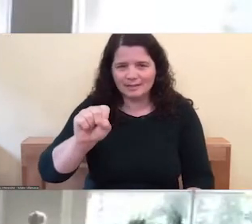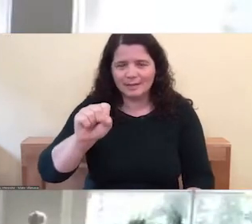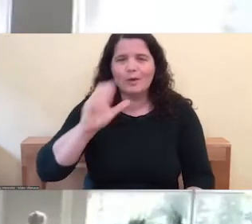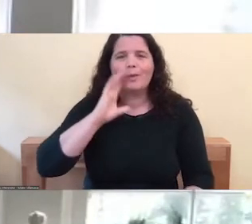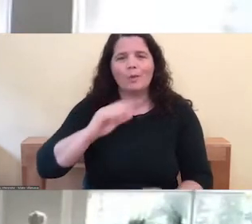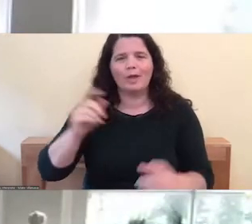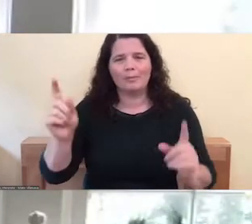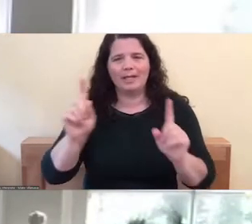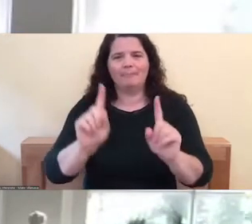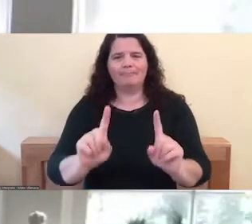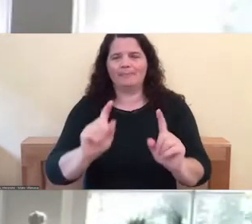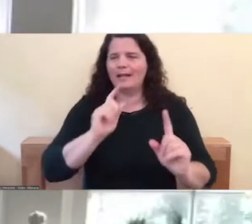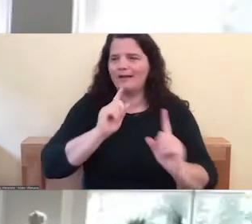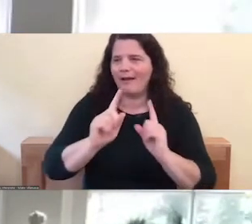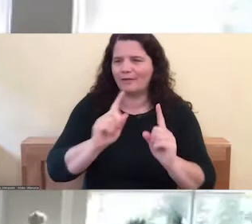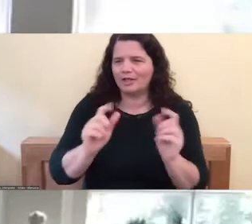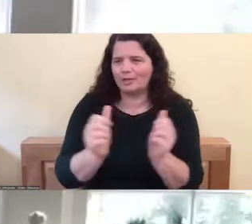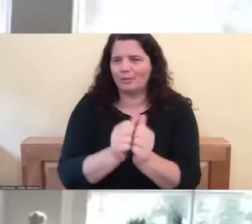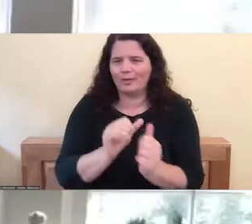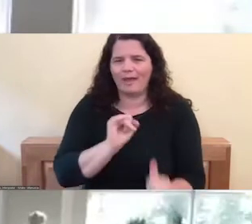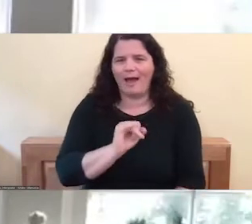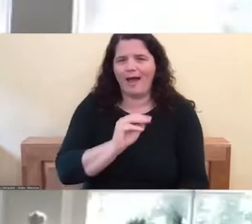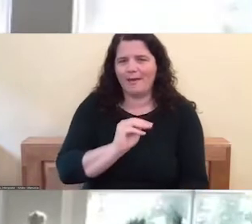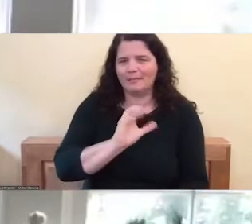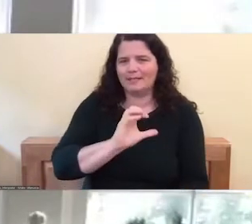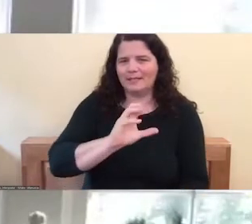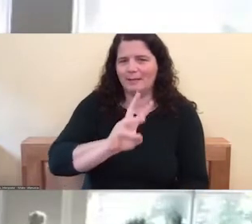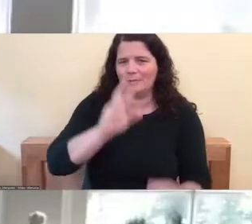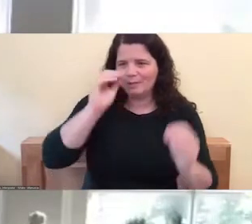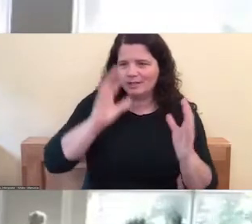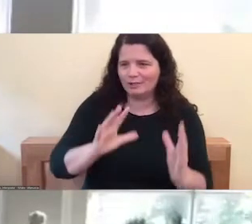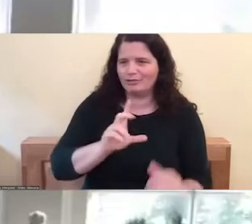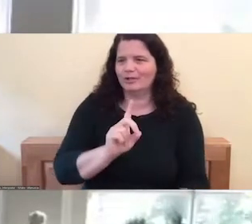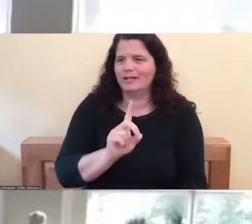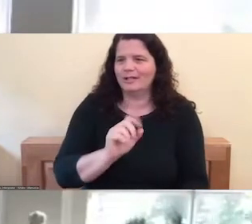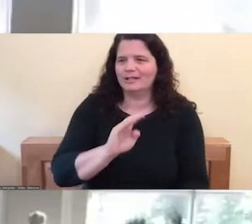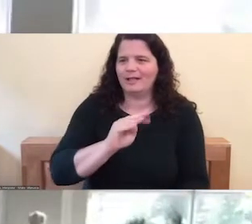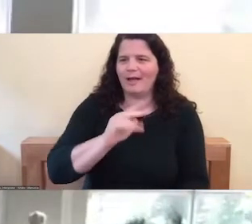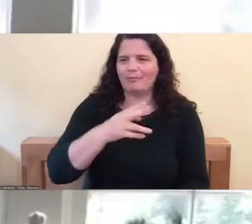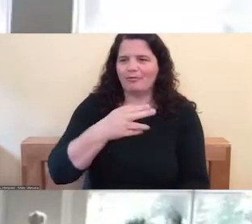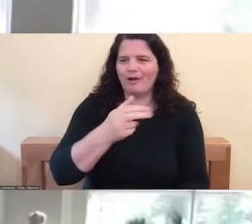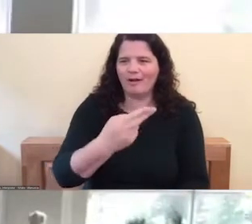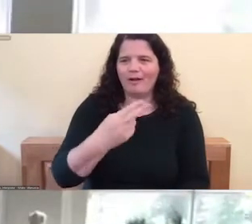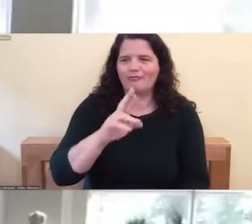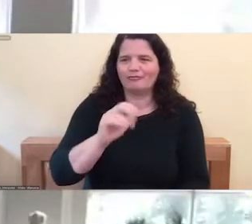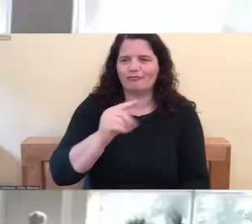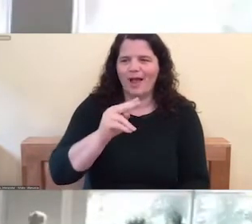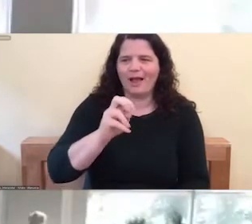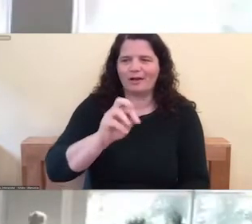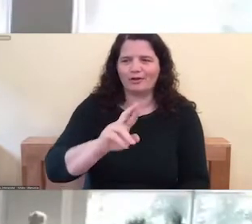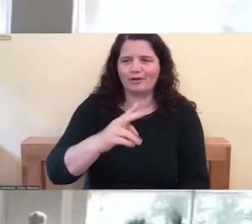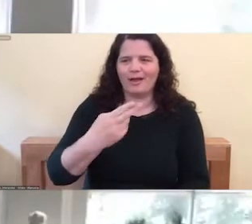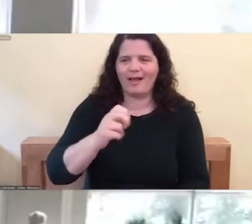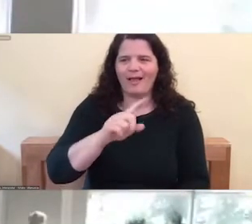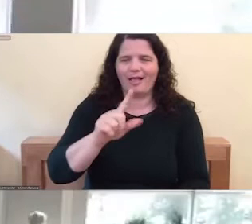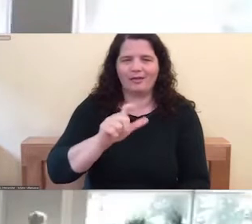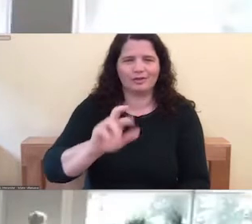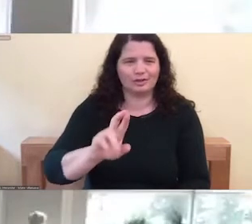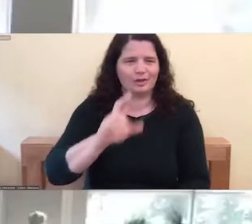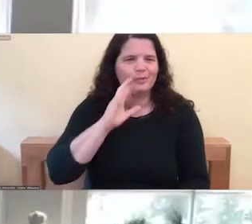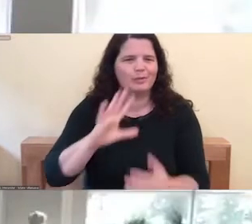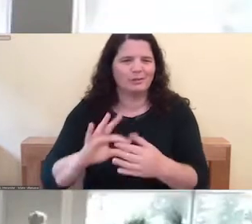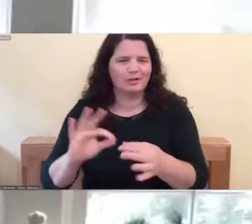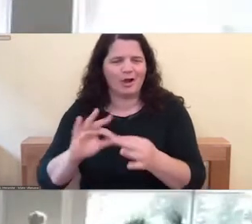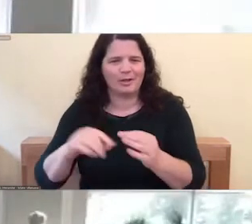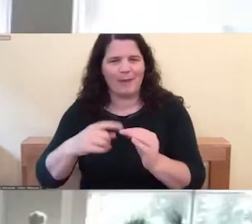Ratner-Helzer on how the Dharma has shaped his life over the past four decades. And then coming up over the